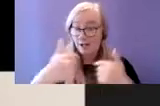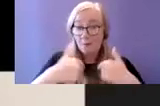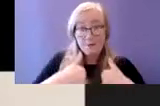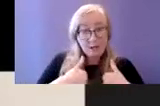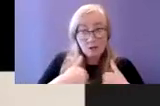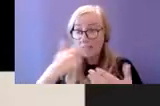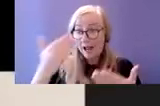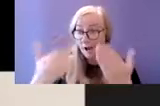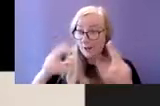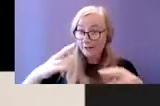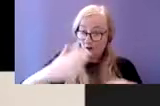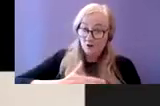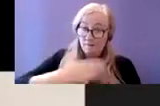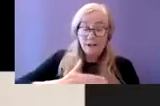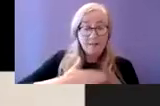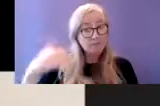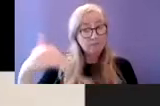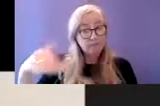from an autistic background